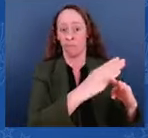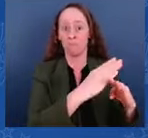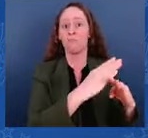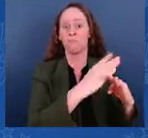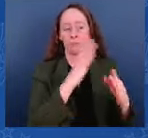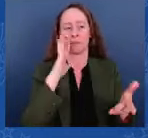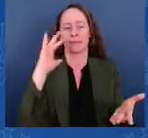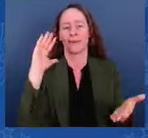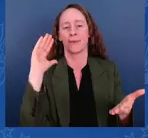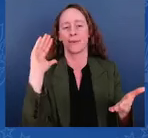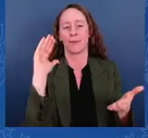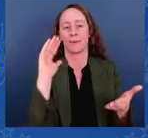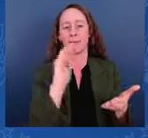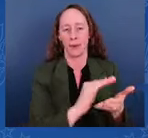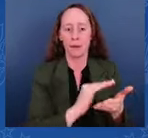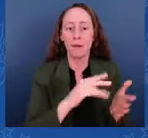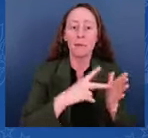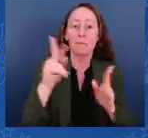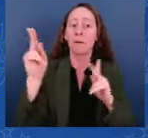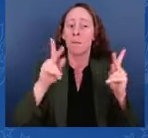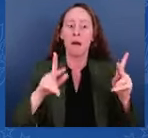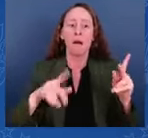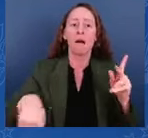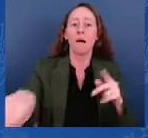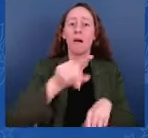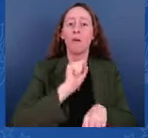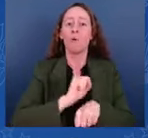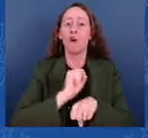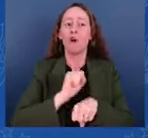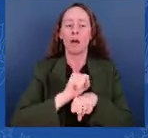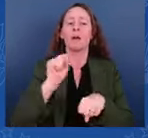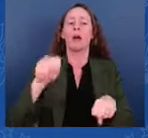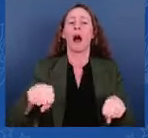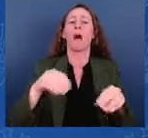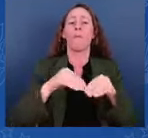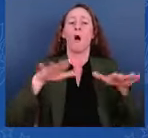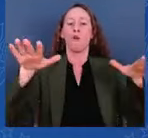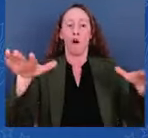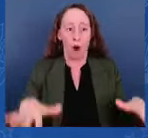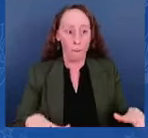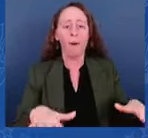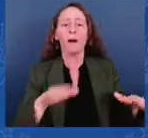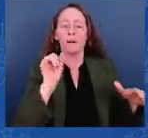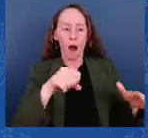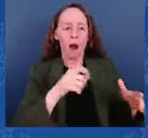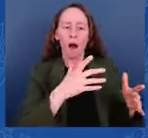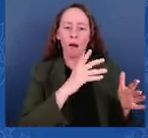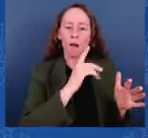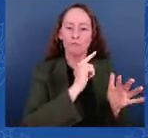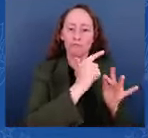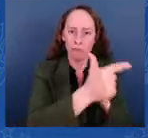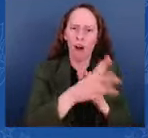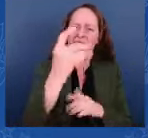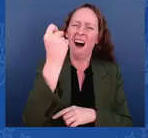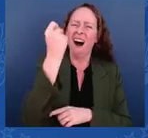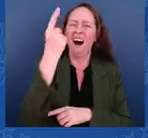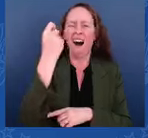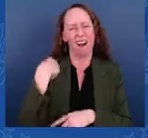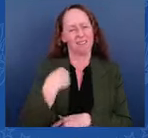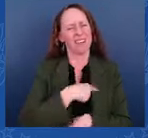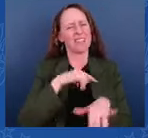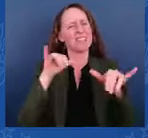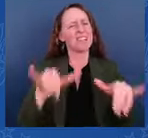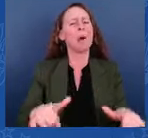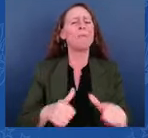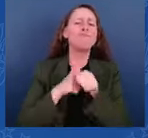effectively manage. We'll carry out this order consistent with all our responsibilities under international law — every one of them. In addition